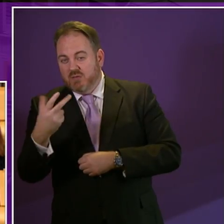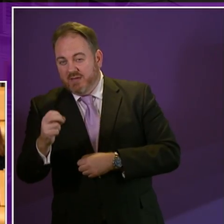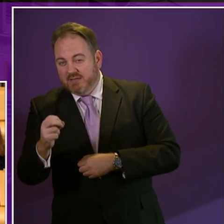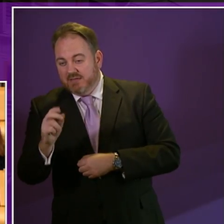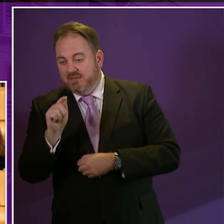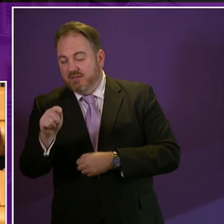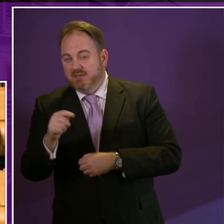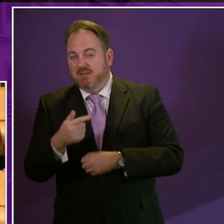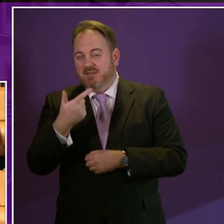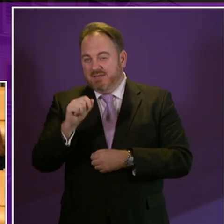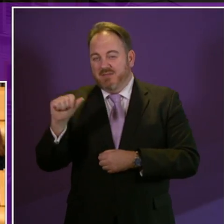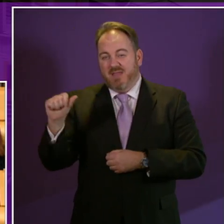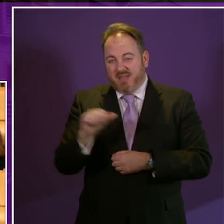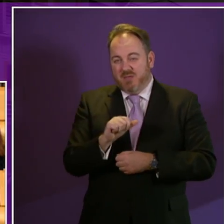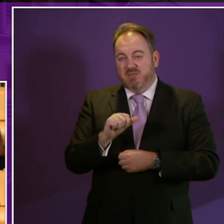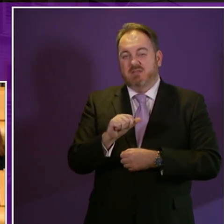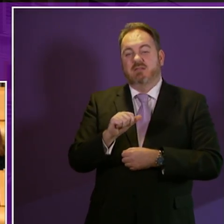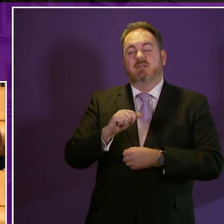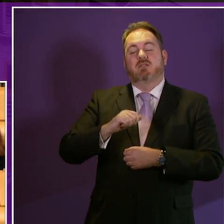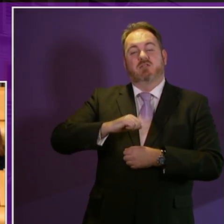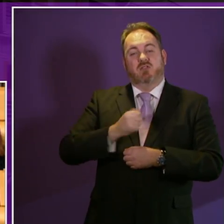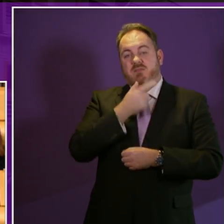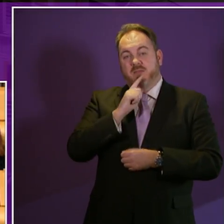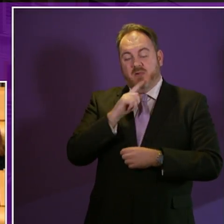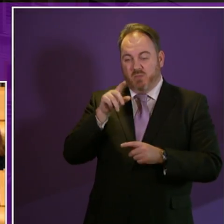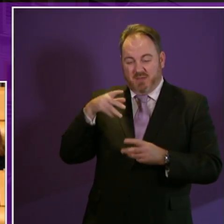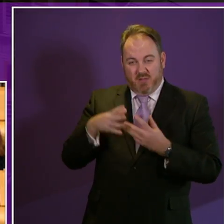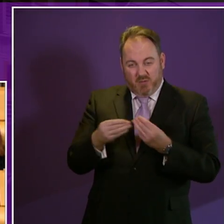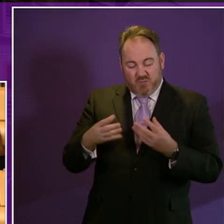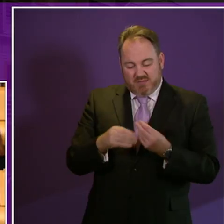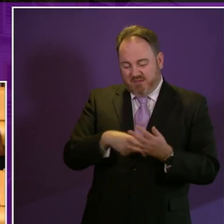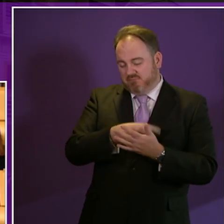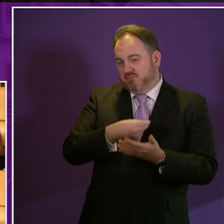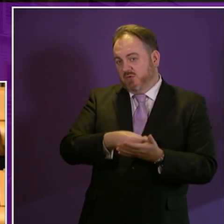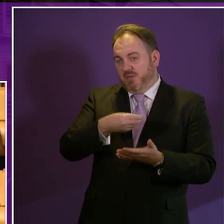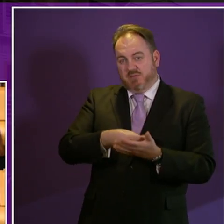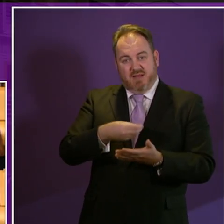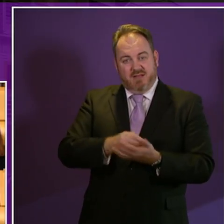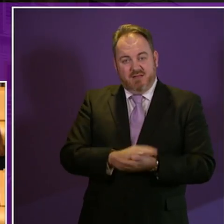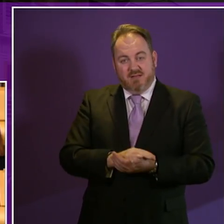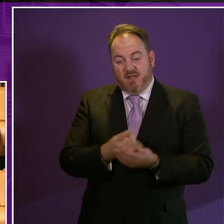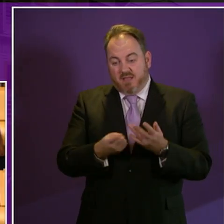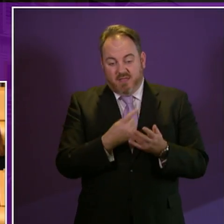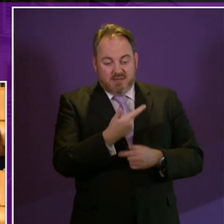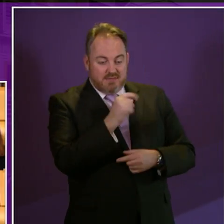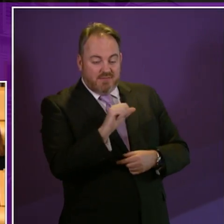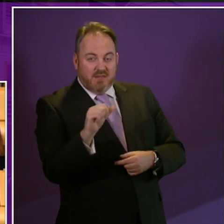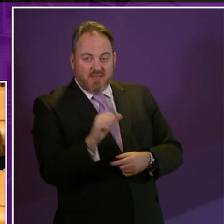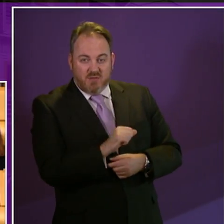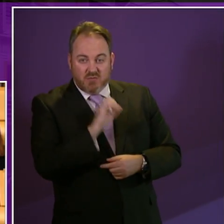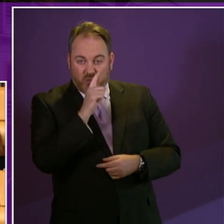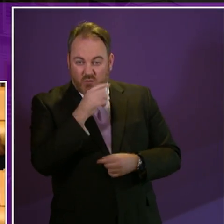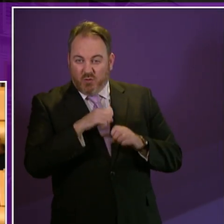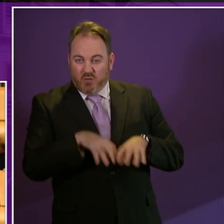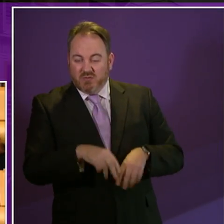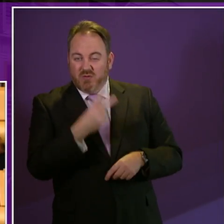will be losing up to £900 a year in cuts to employment and support allowance and another 70,000 losing as much as